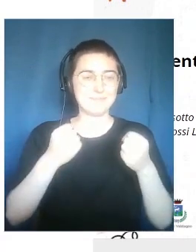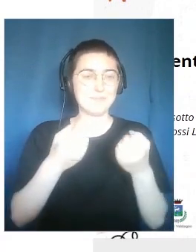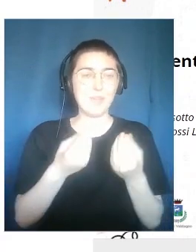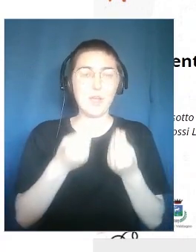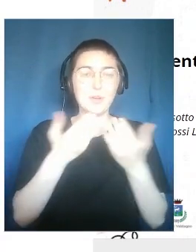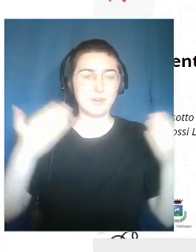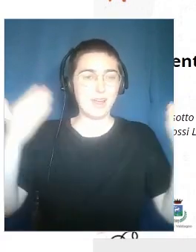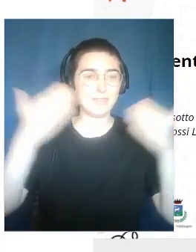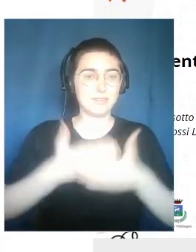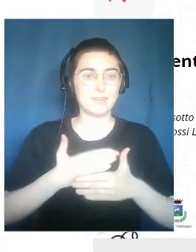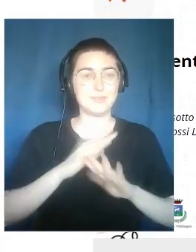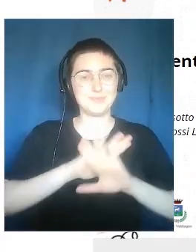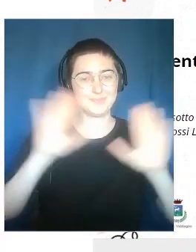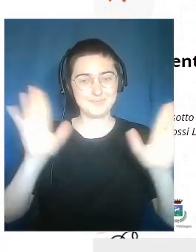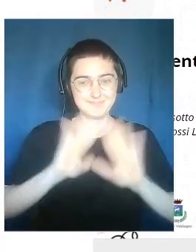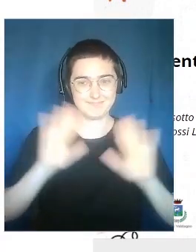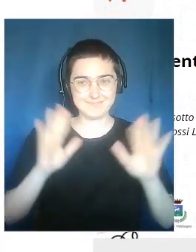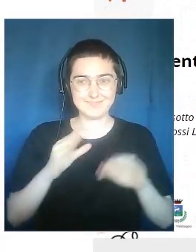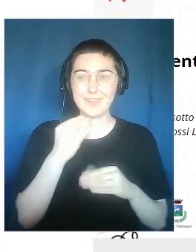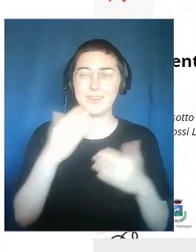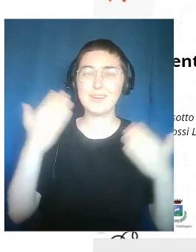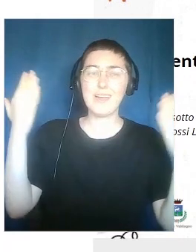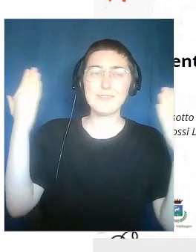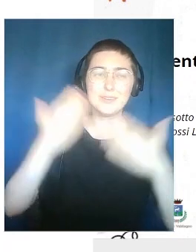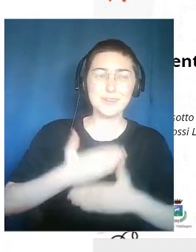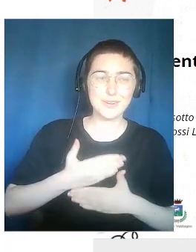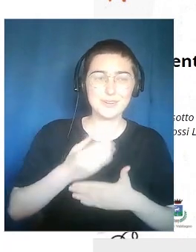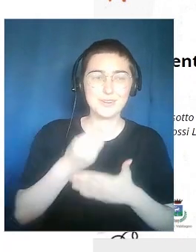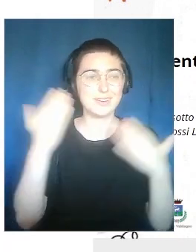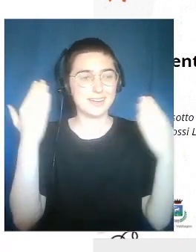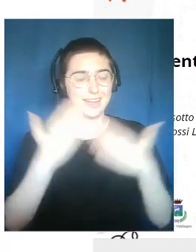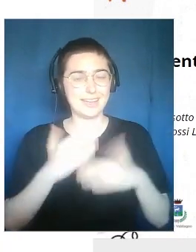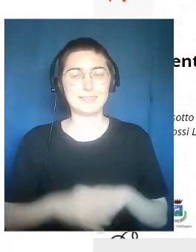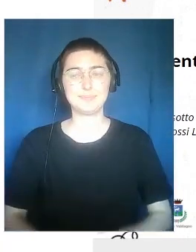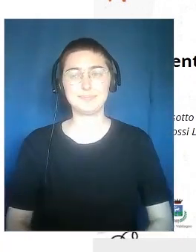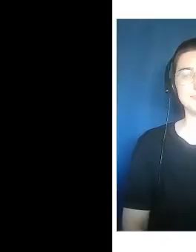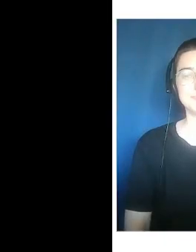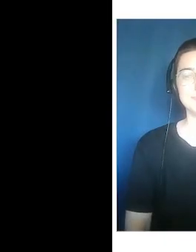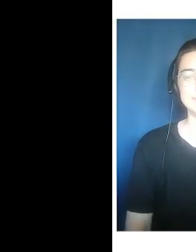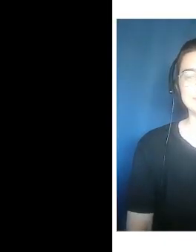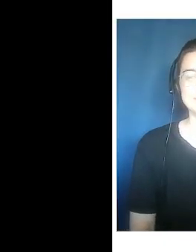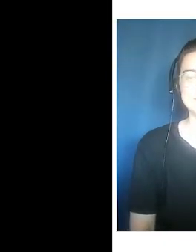thank you thank to all of you thanks to the participants thanks to our audience